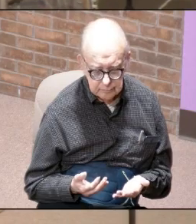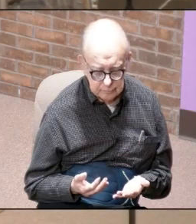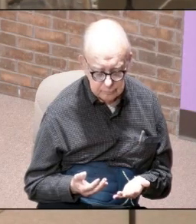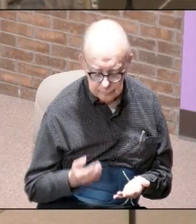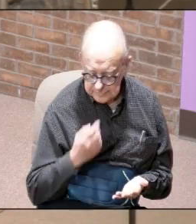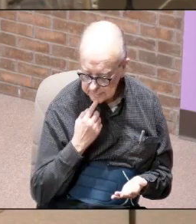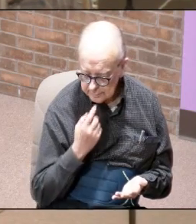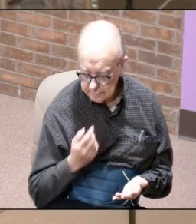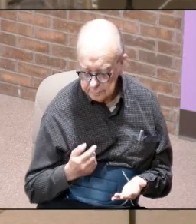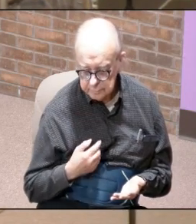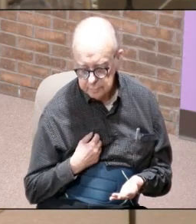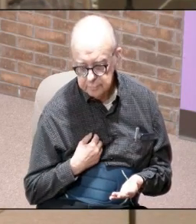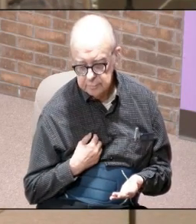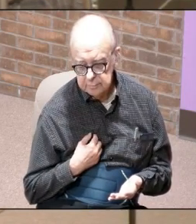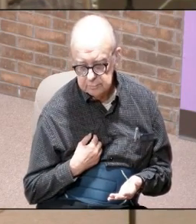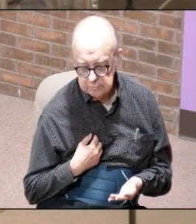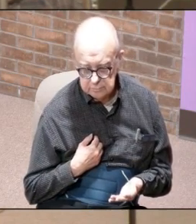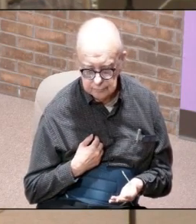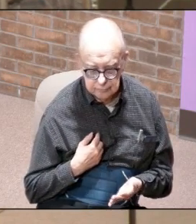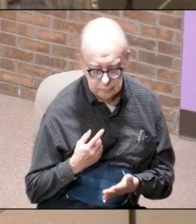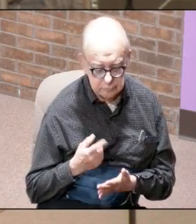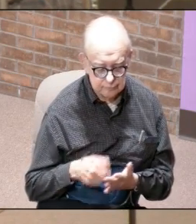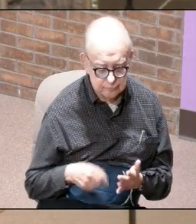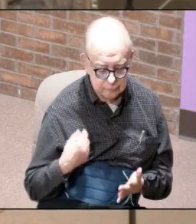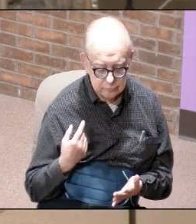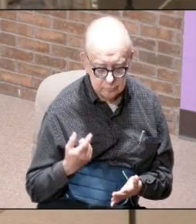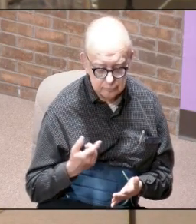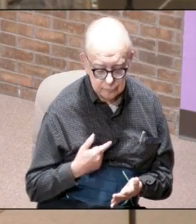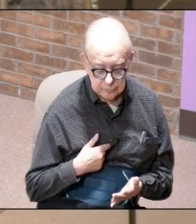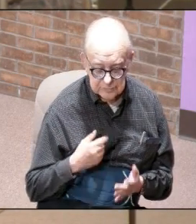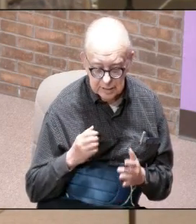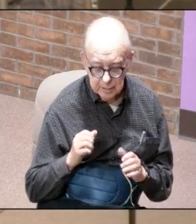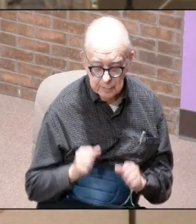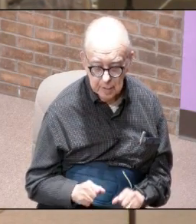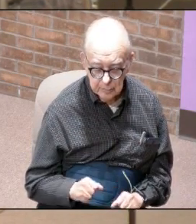tell me what we could have done